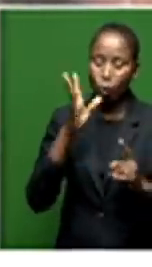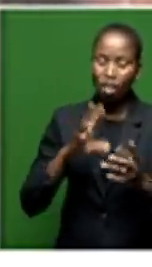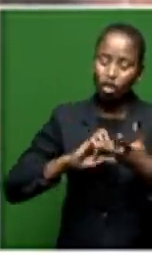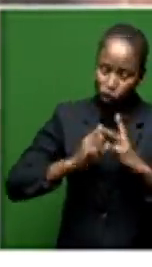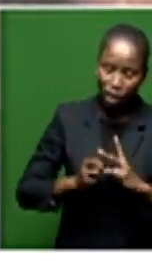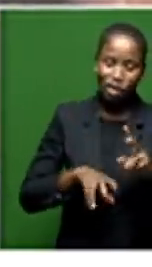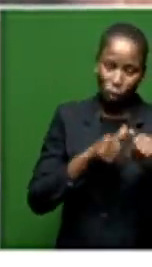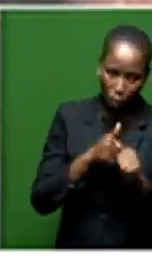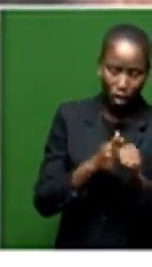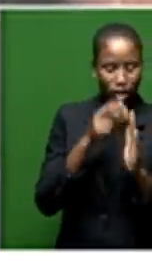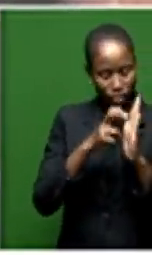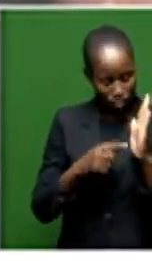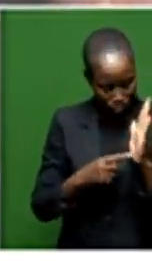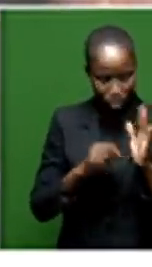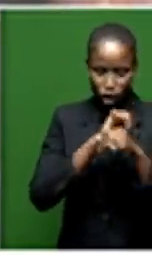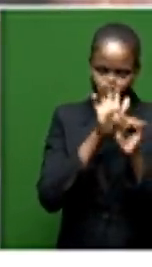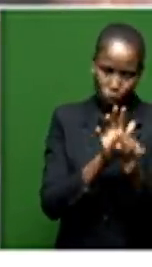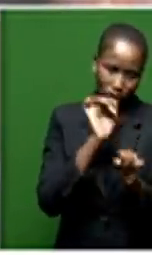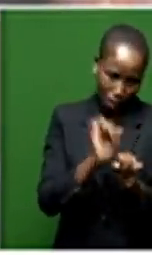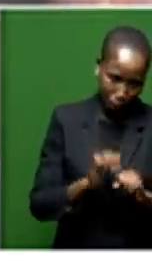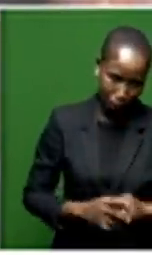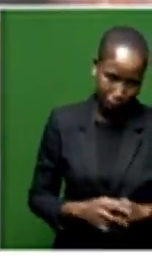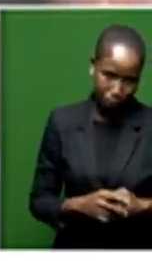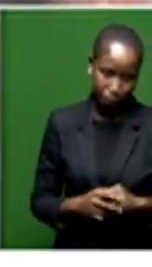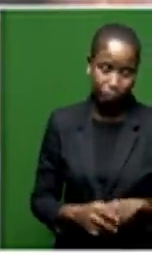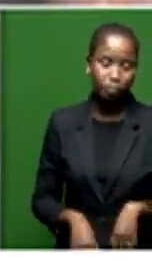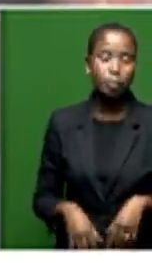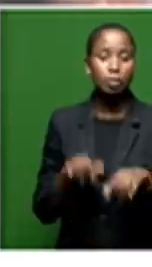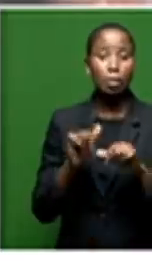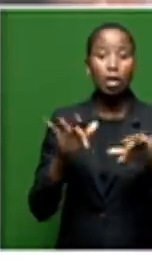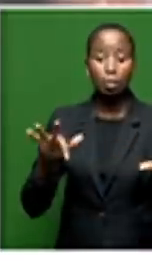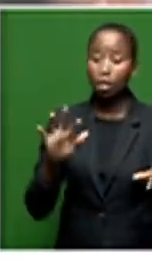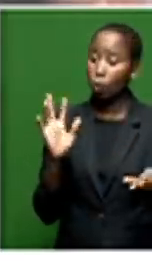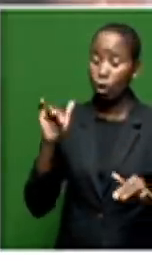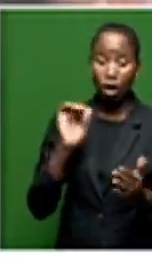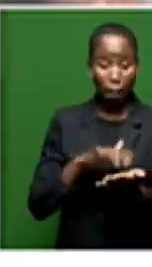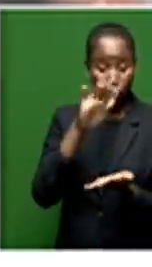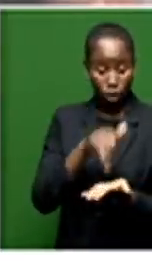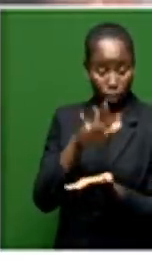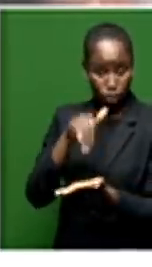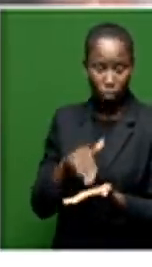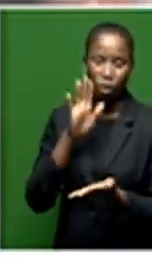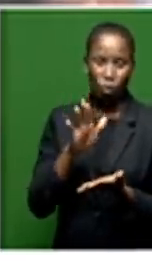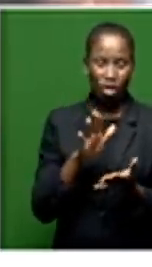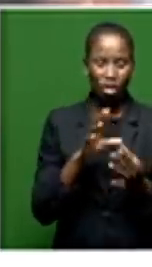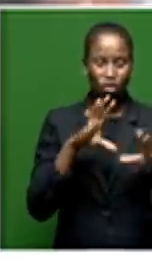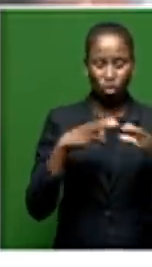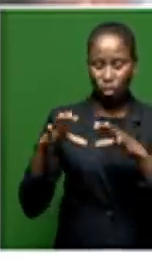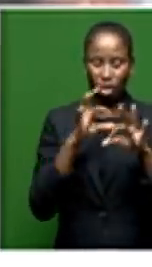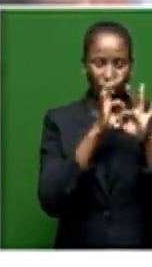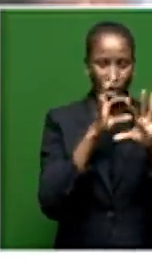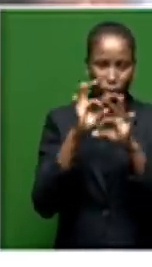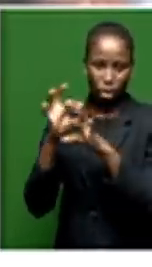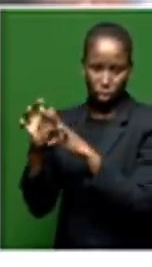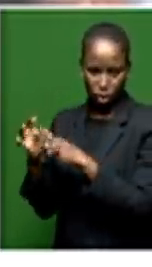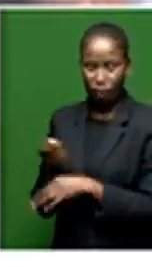with the COVID-19 protocols. The supporters that will be here will be broken up in smaller groups in